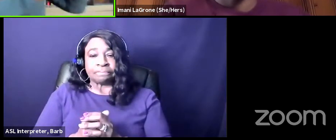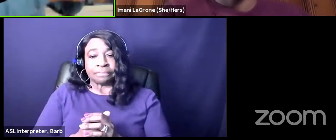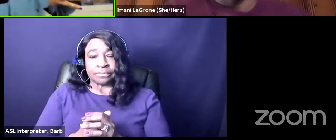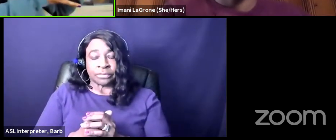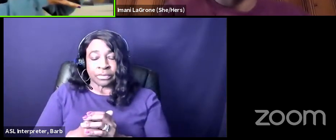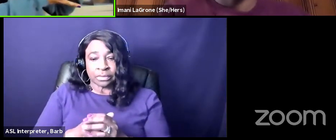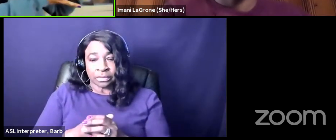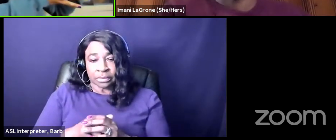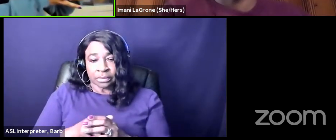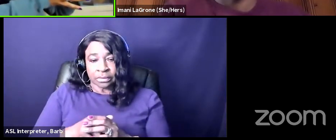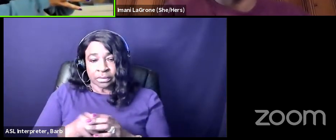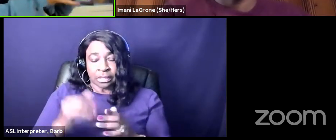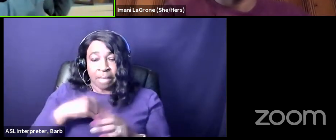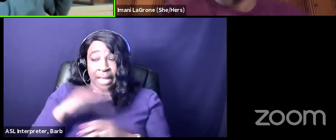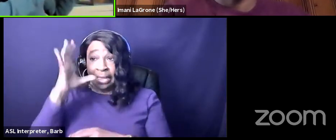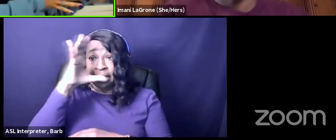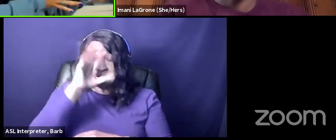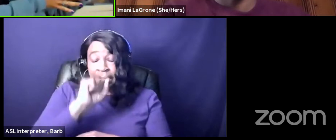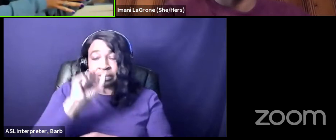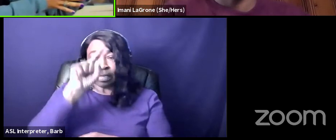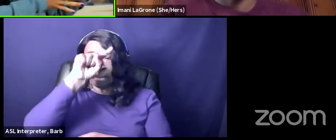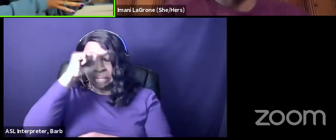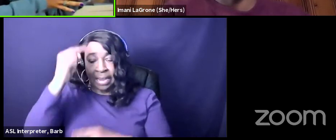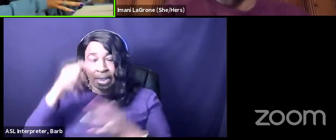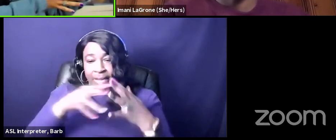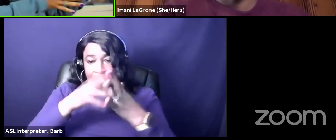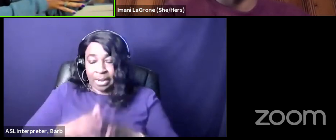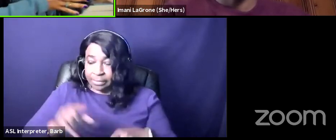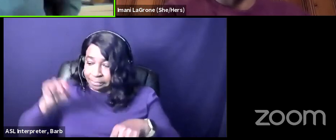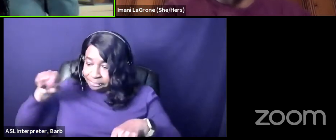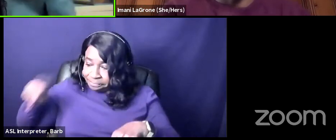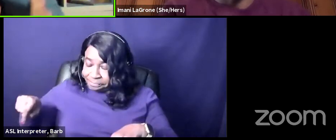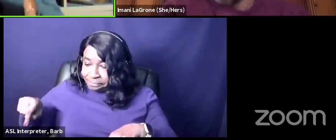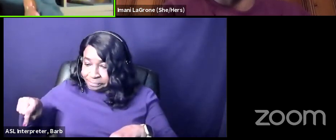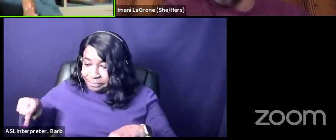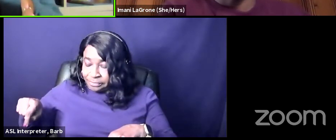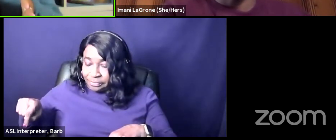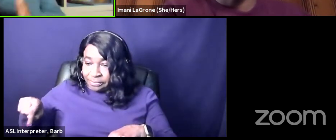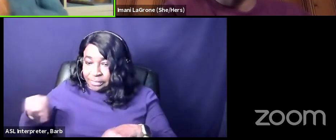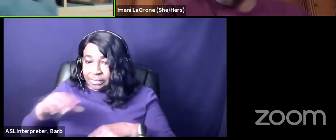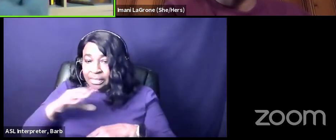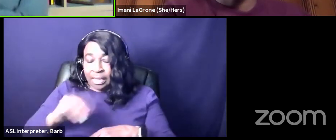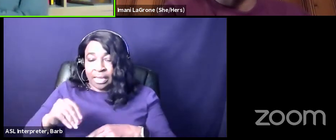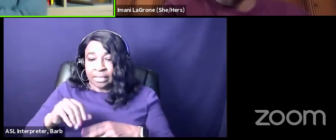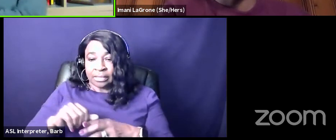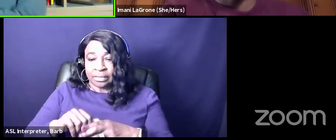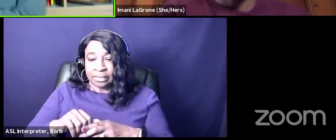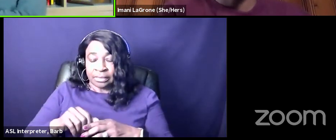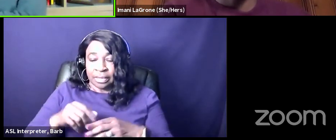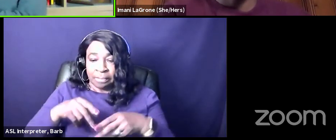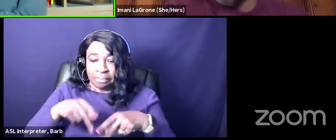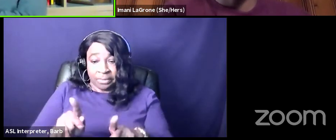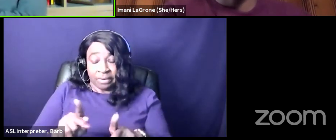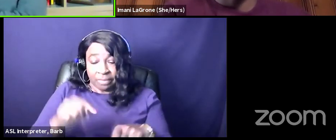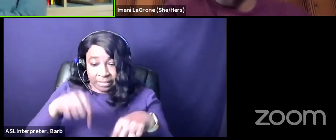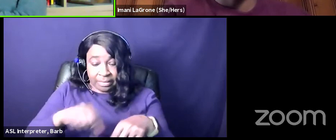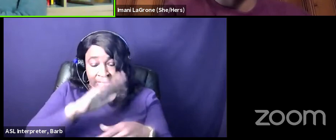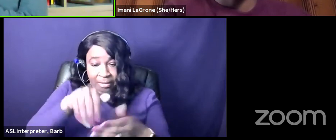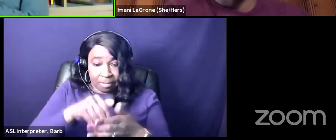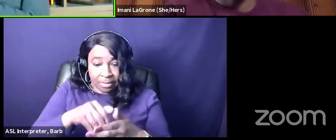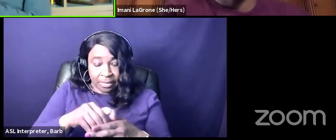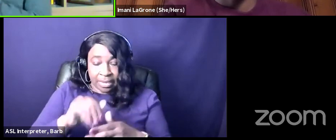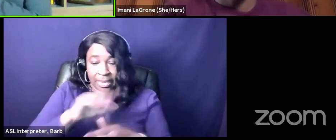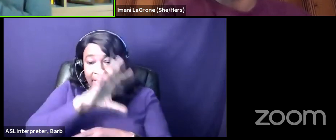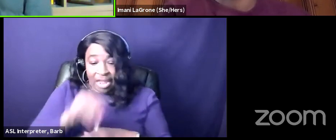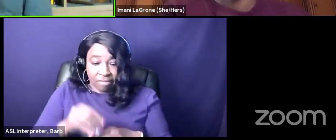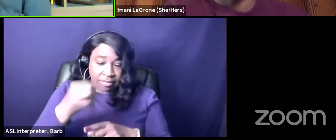black americans would be on this side sort of absolutely not i'm not invested caribbeans in the middle africans fully invested in the